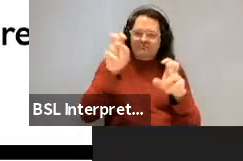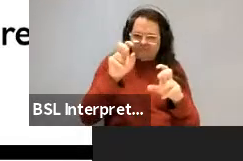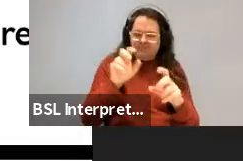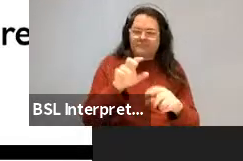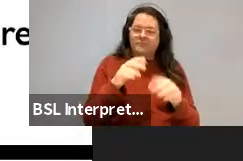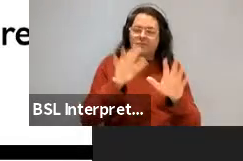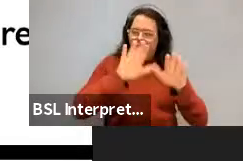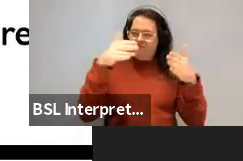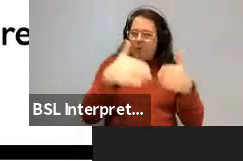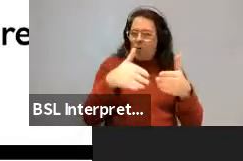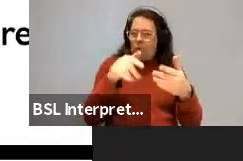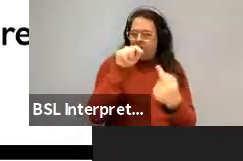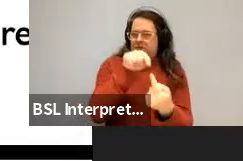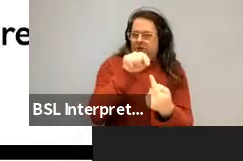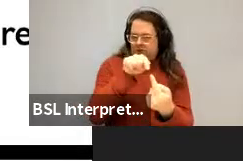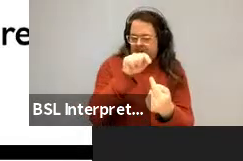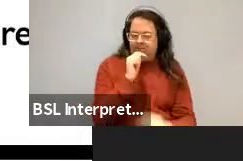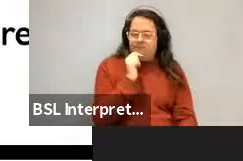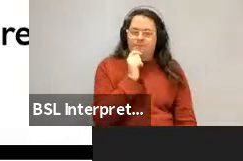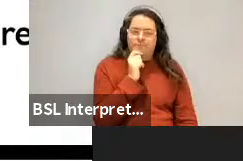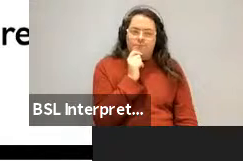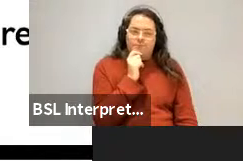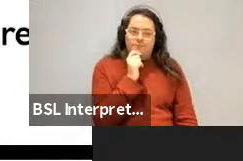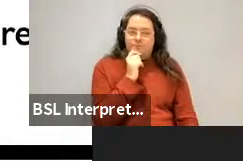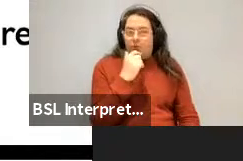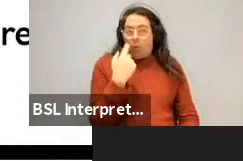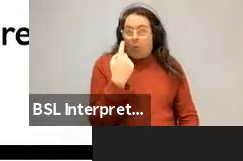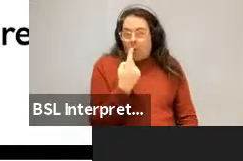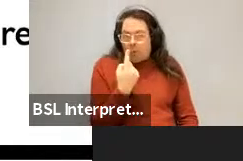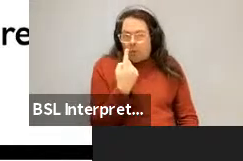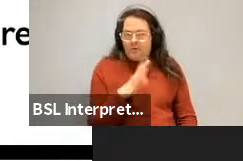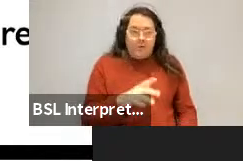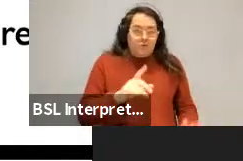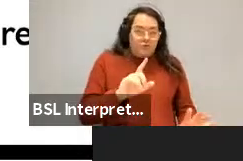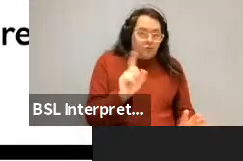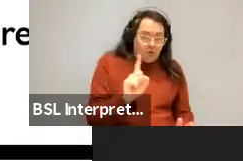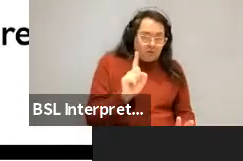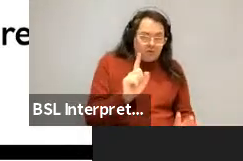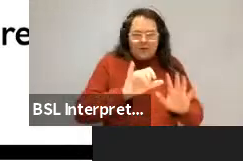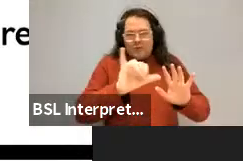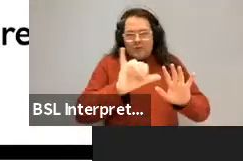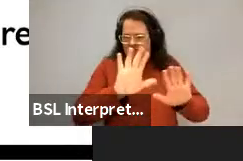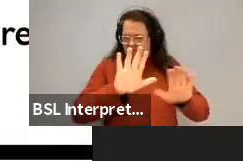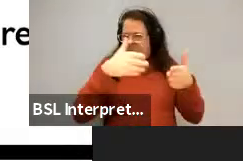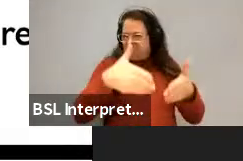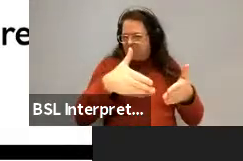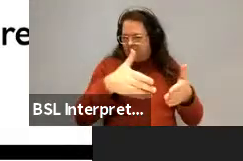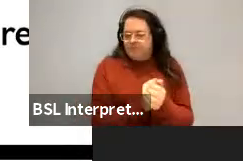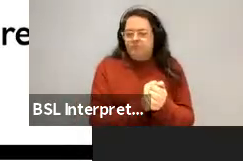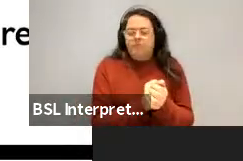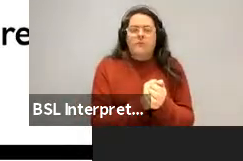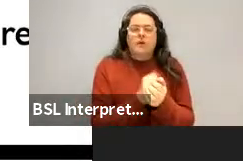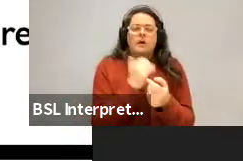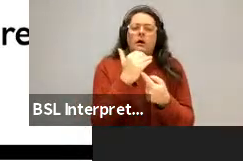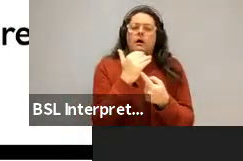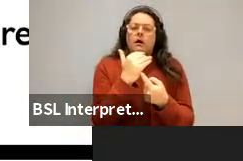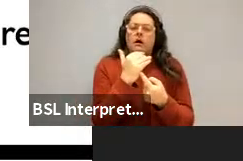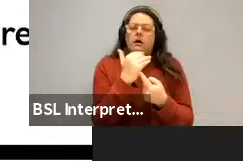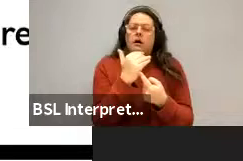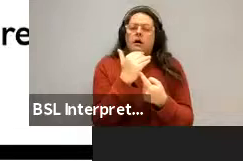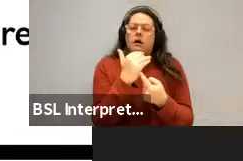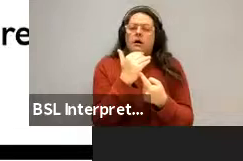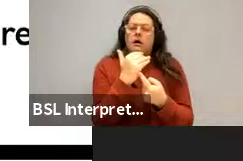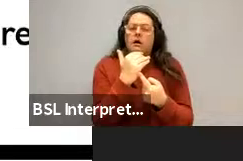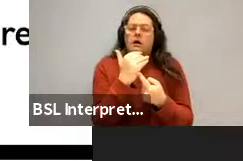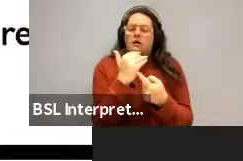It's the focus of, of, of the utterance. That's like, you know, who, or what, or which something or rather here. Um, and so, and, and then,